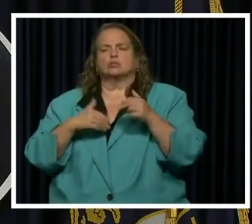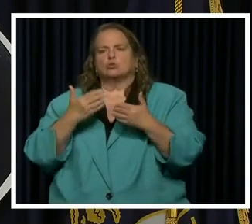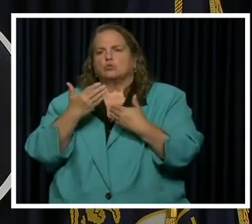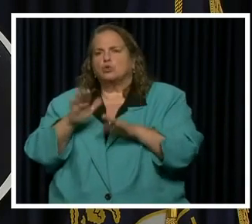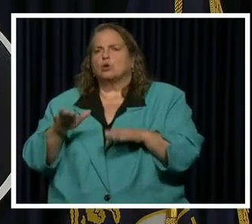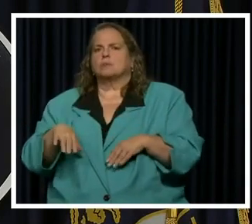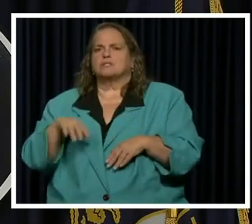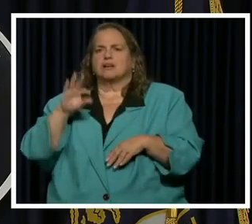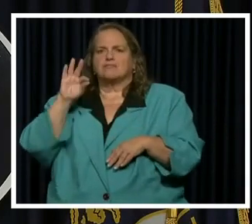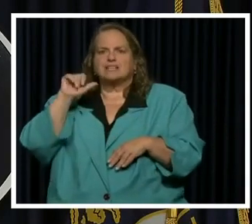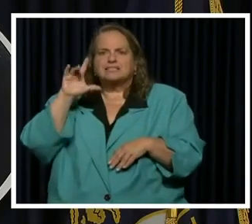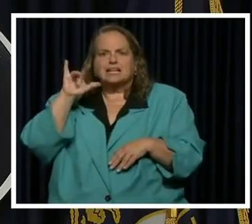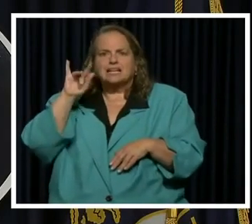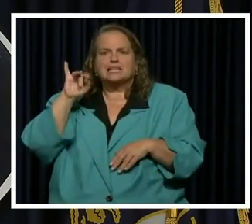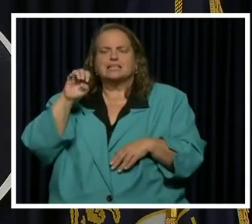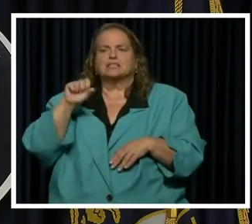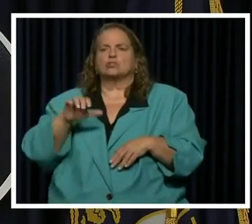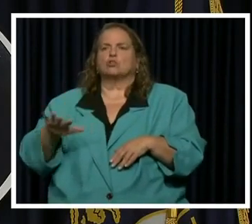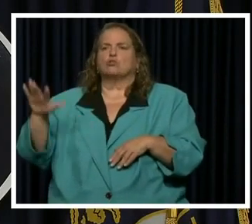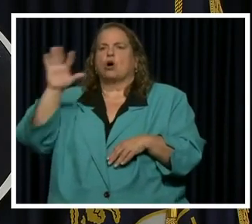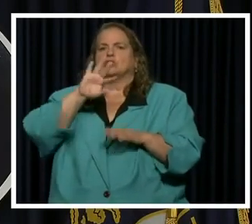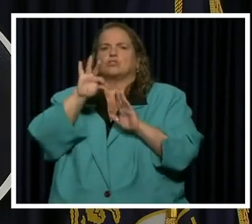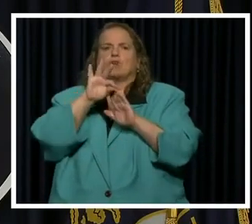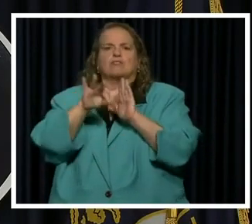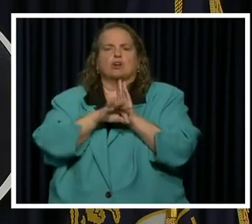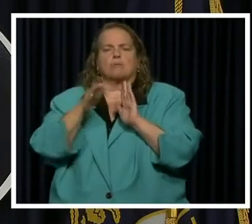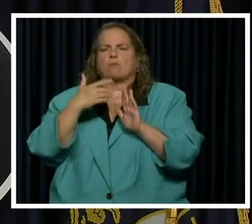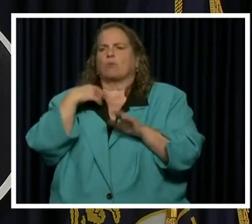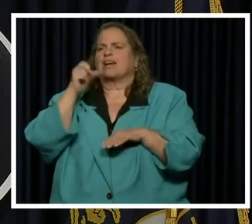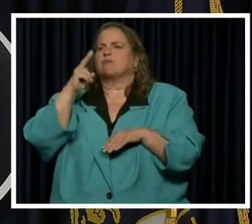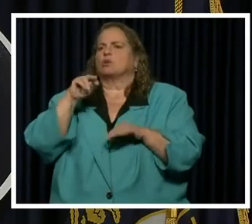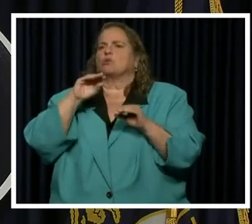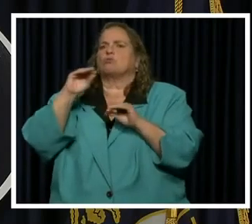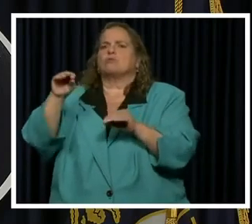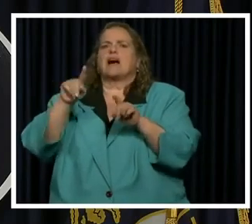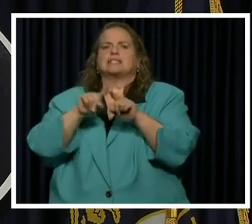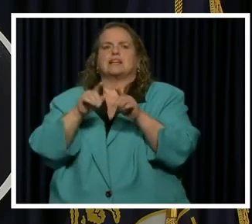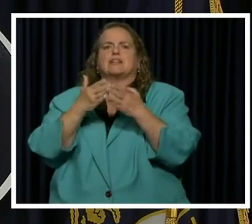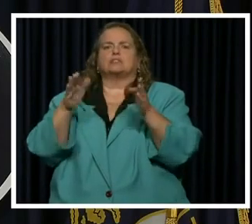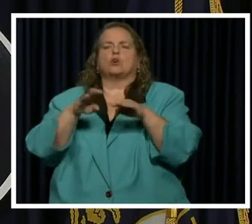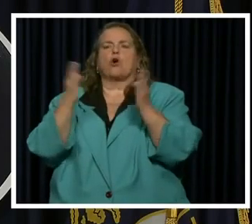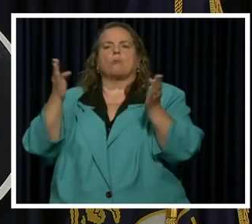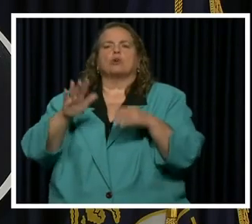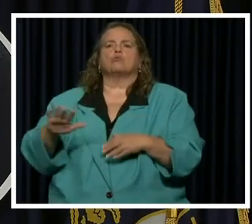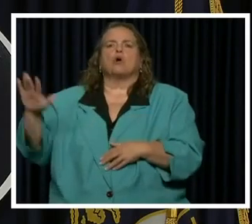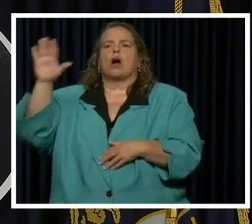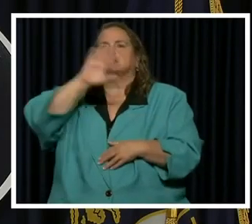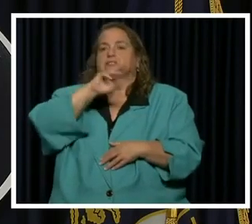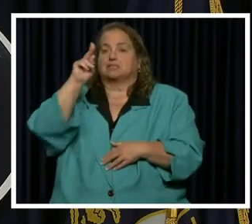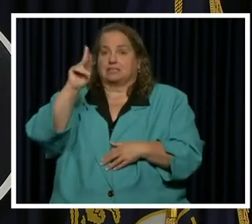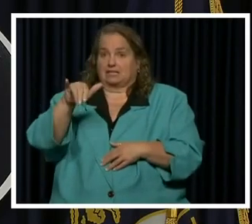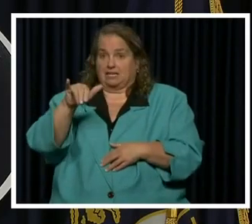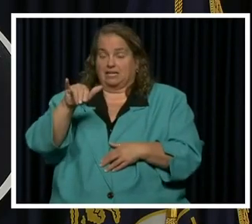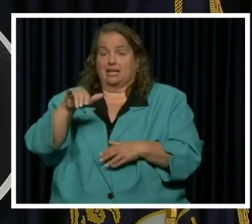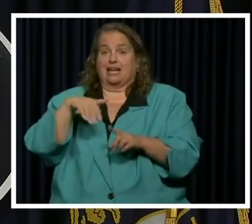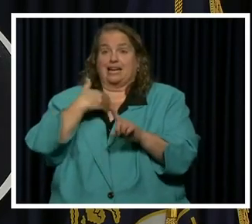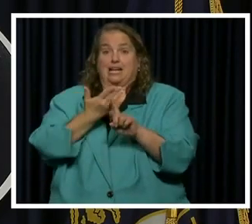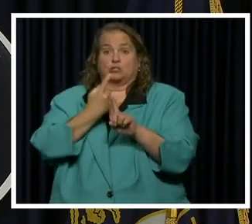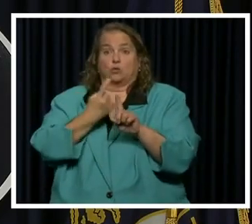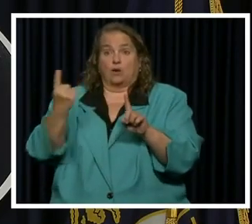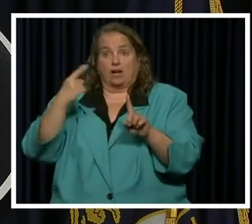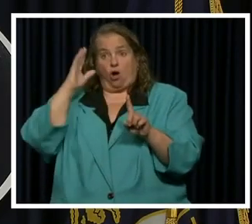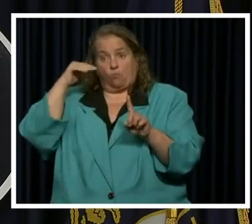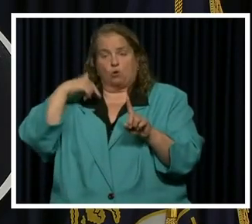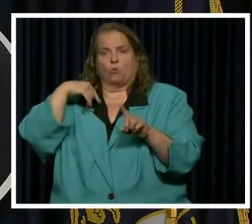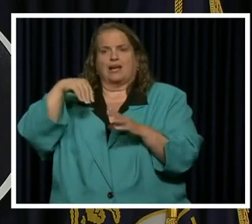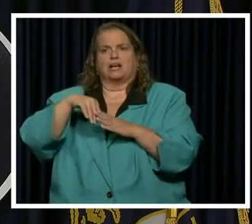facilities across Frankfort and maybe we'll even move a little bit as things open up across Kentucky next week. It's my hope that we're going to be